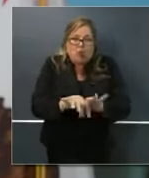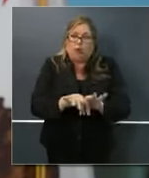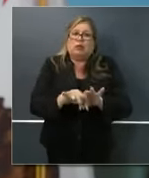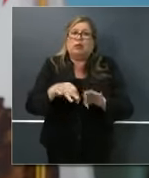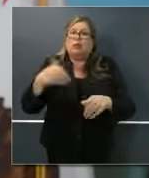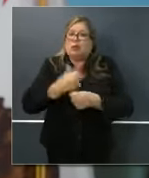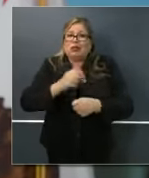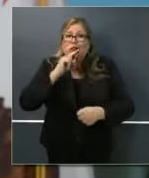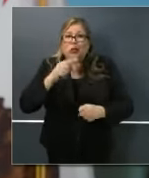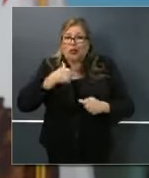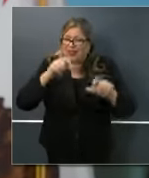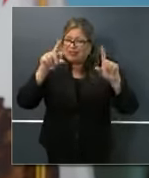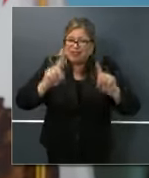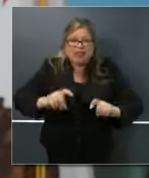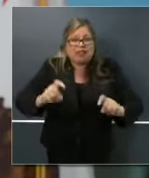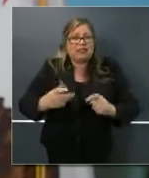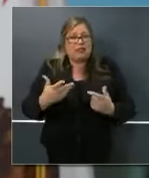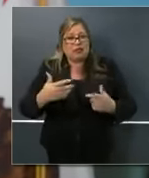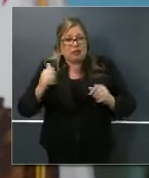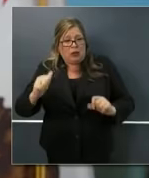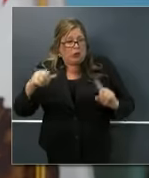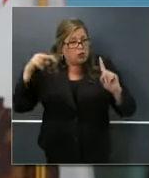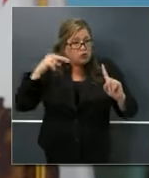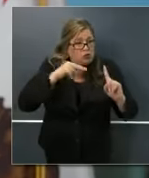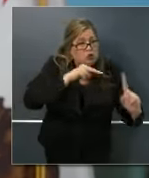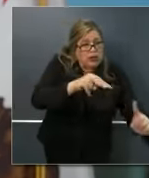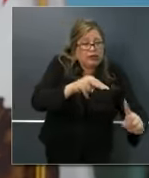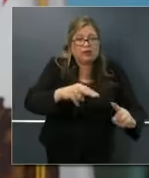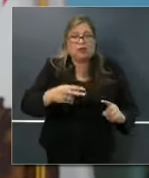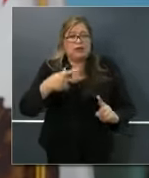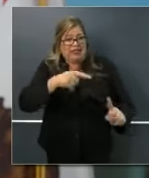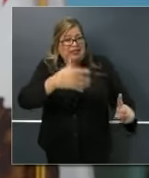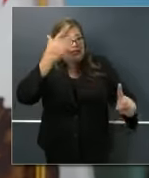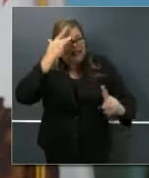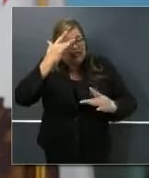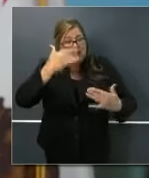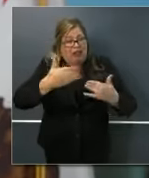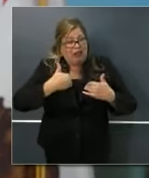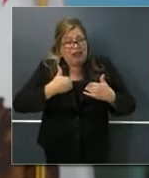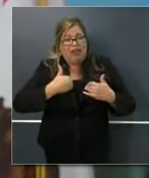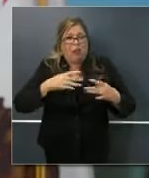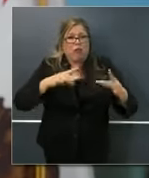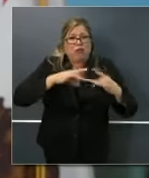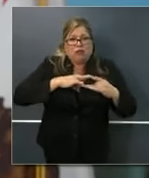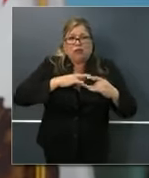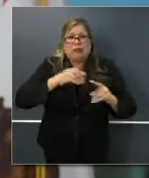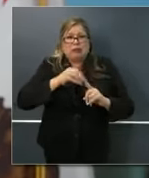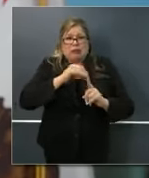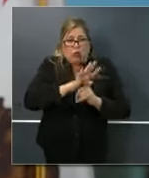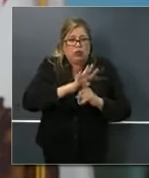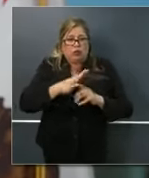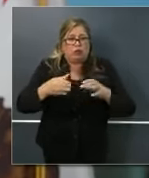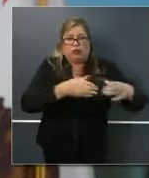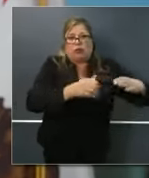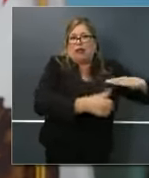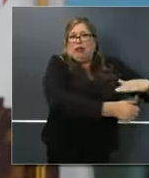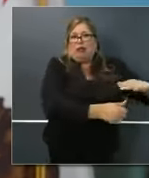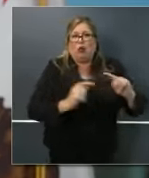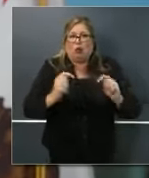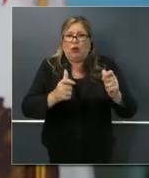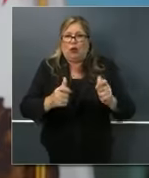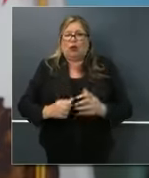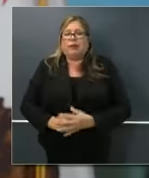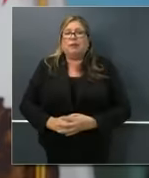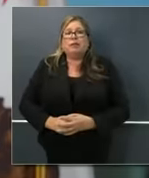ability to trace again isolate and quarantine. We today talked our first